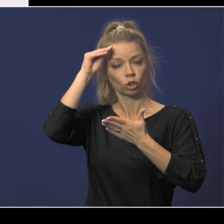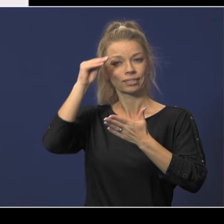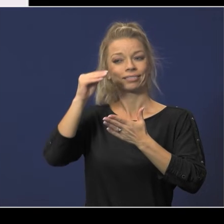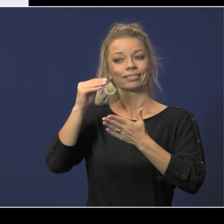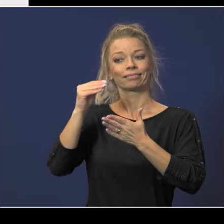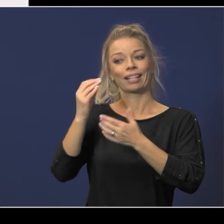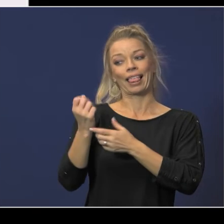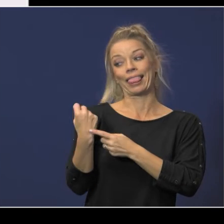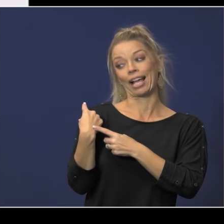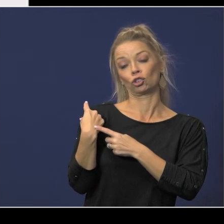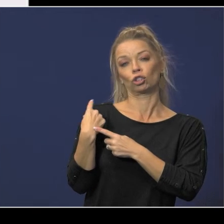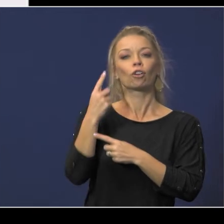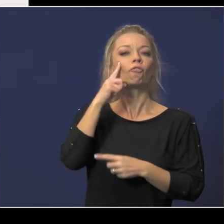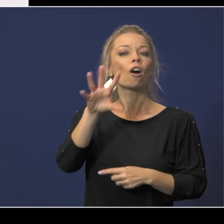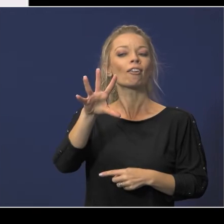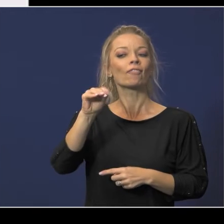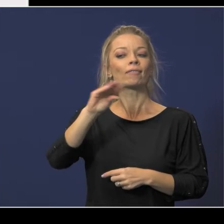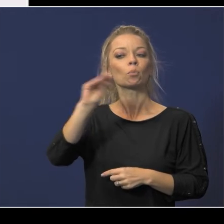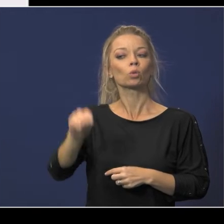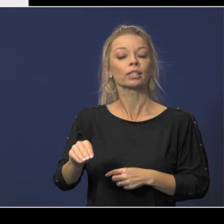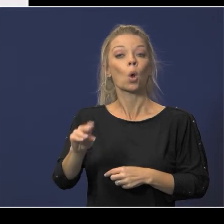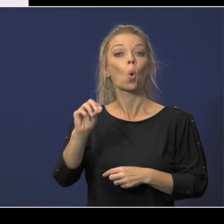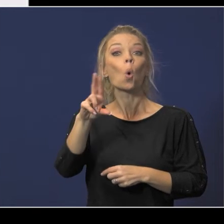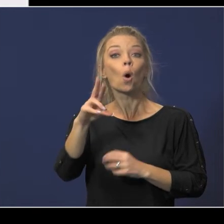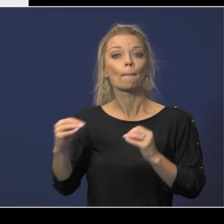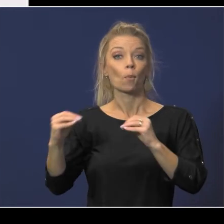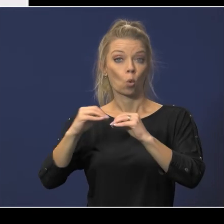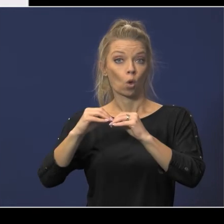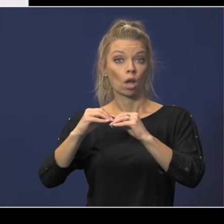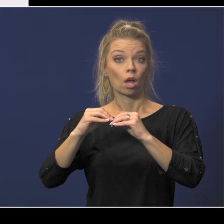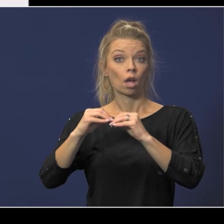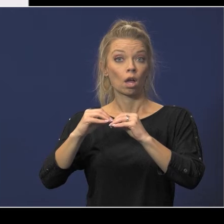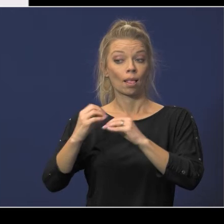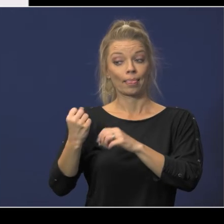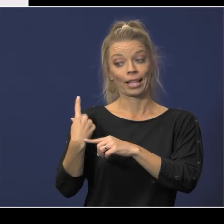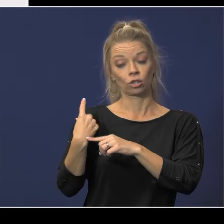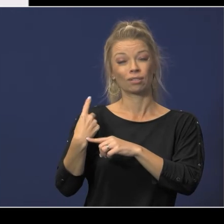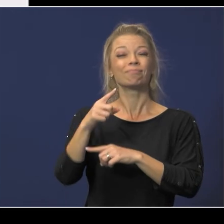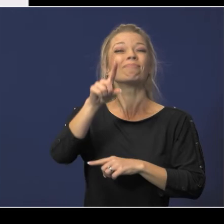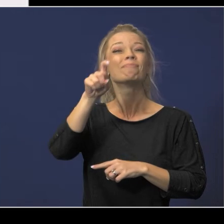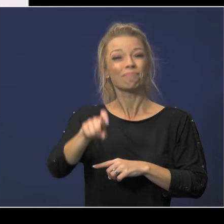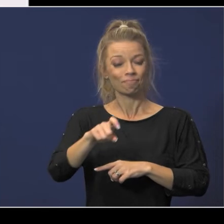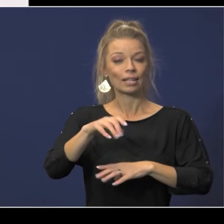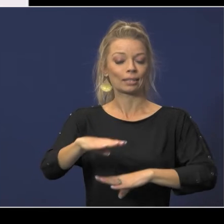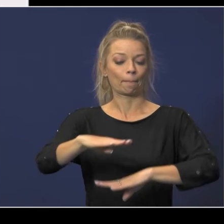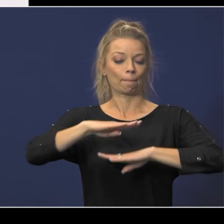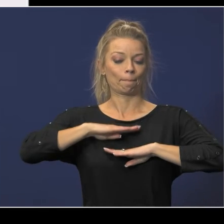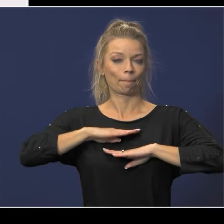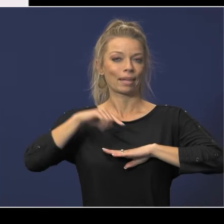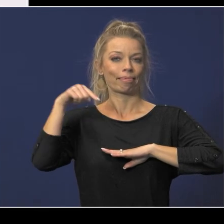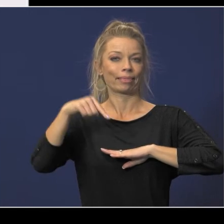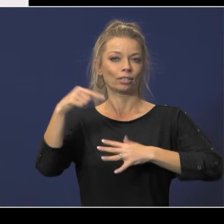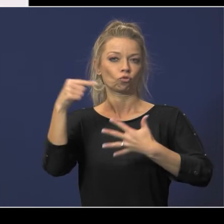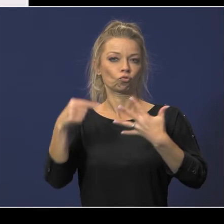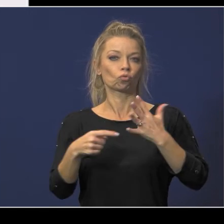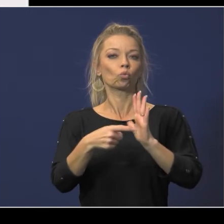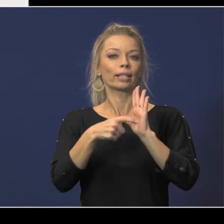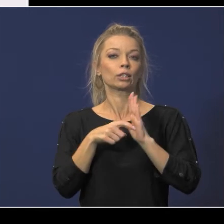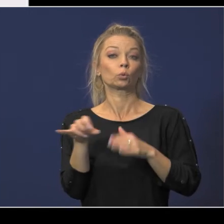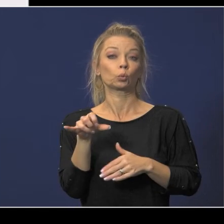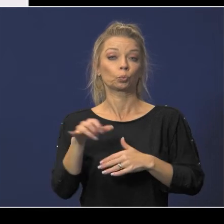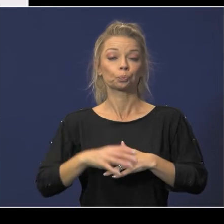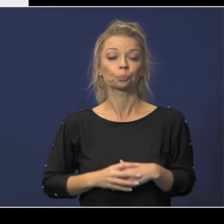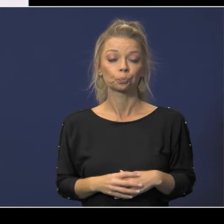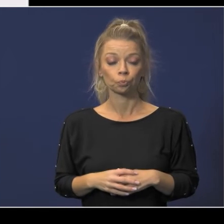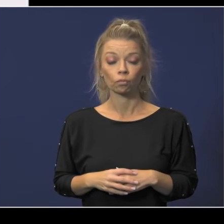50 percent of the time or more of the school year have to meet these criteria as well and i will tell you